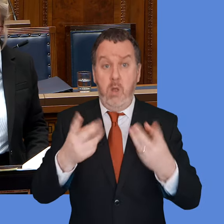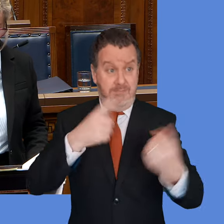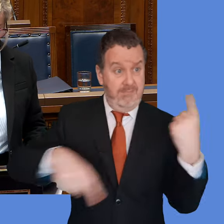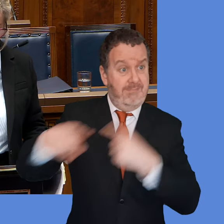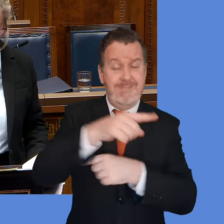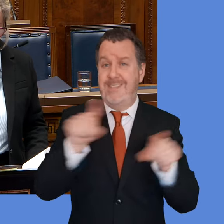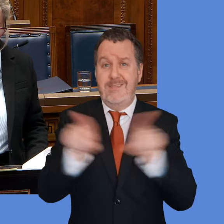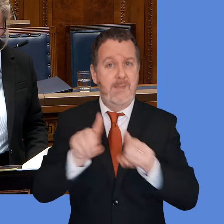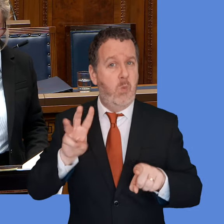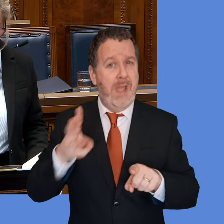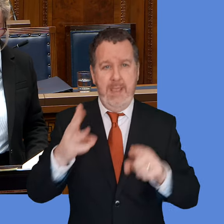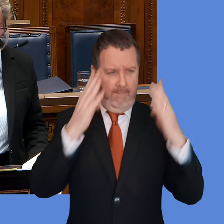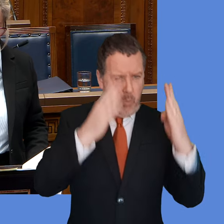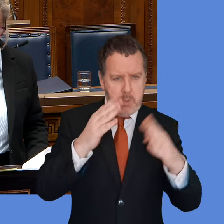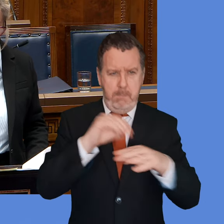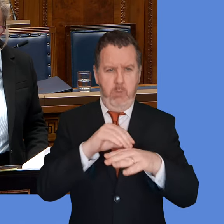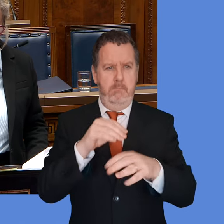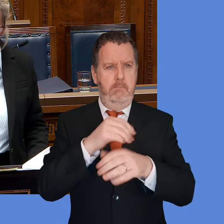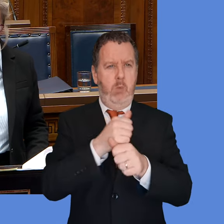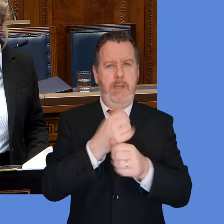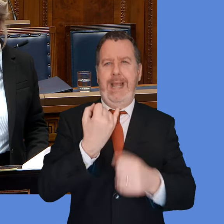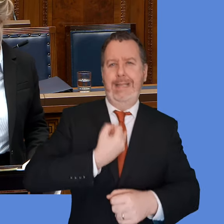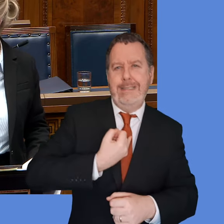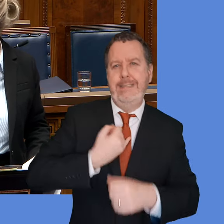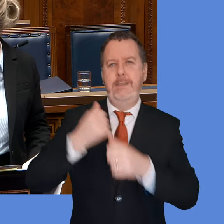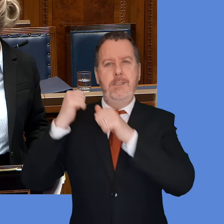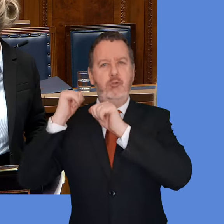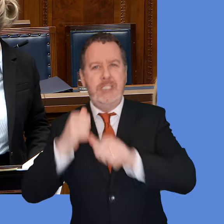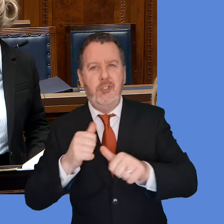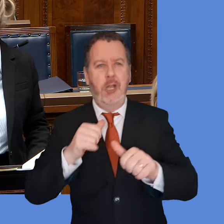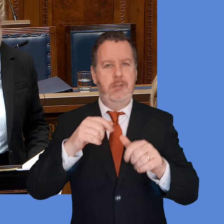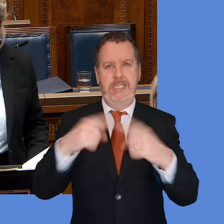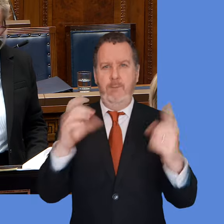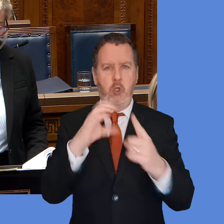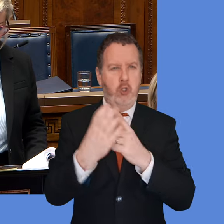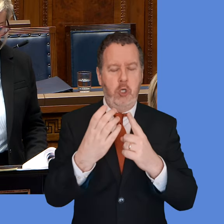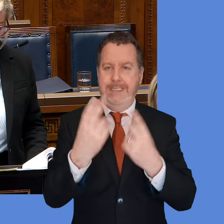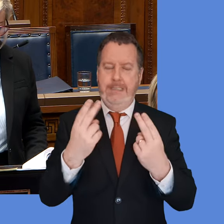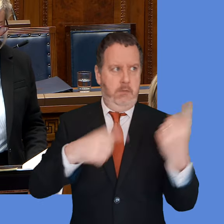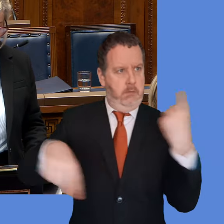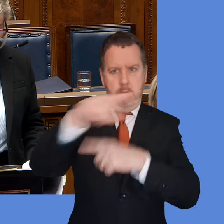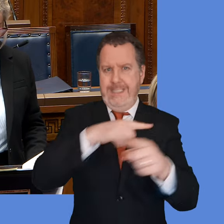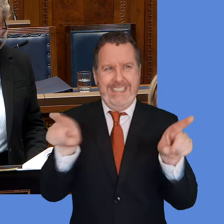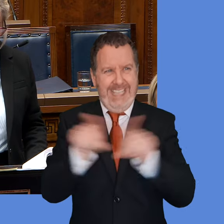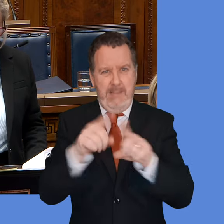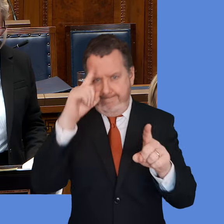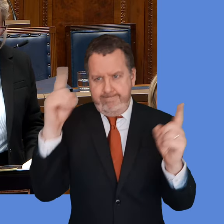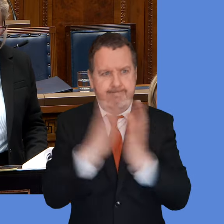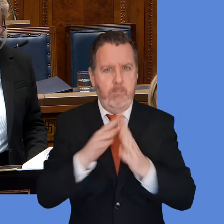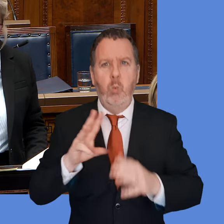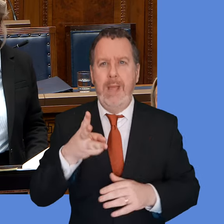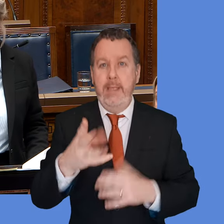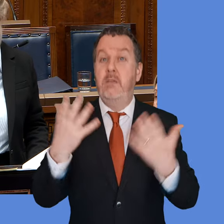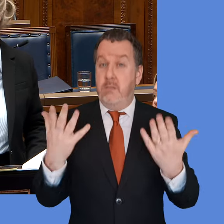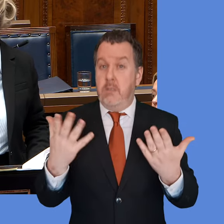have a positive approach adopted here towards how we manage the issues of identity and culture and tradition, which continue to cause division.